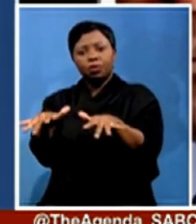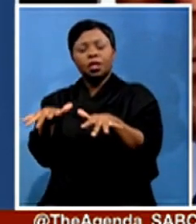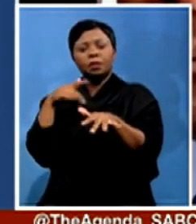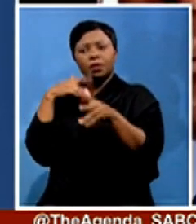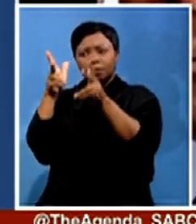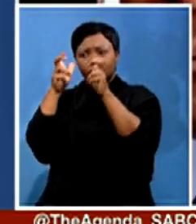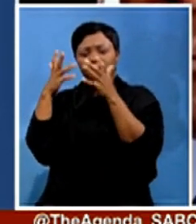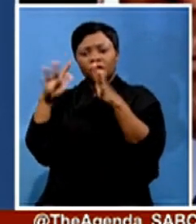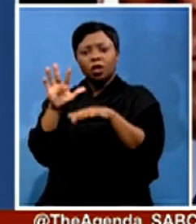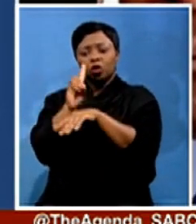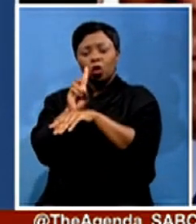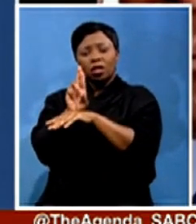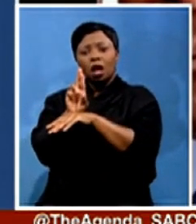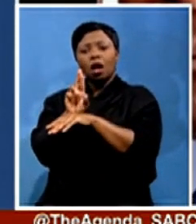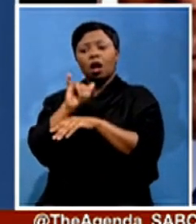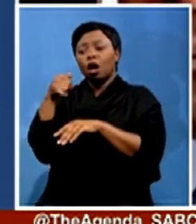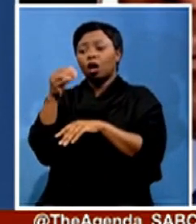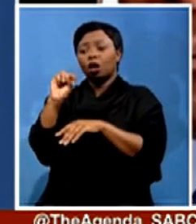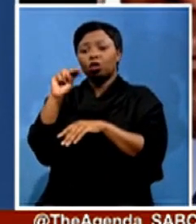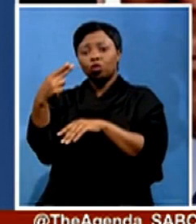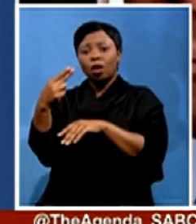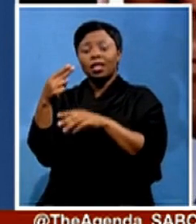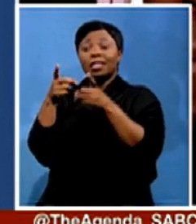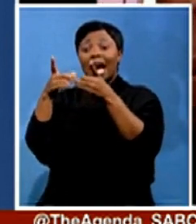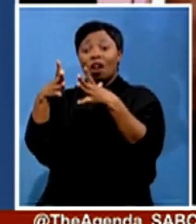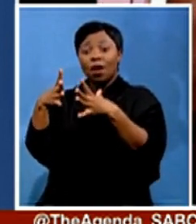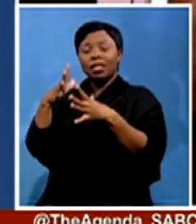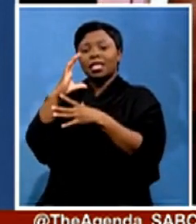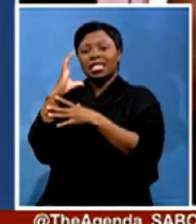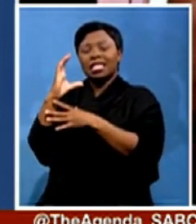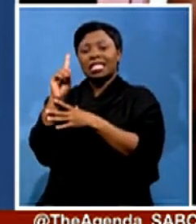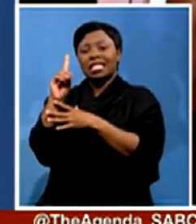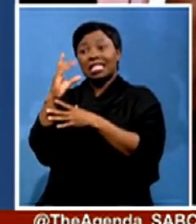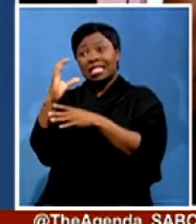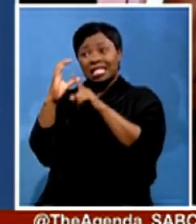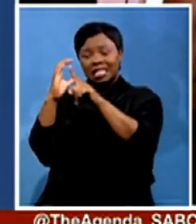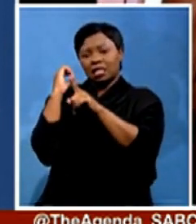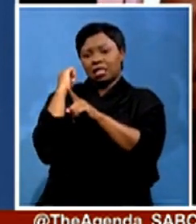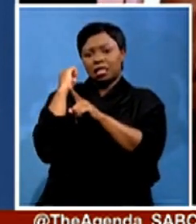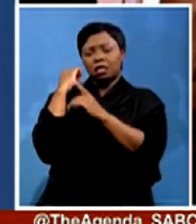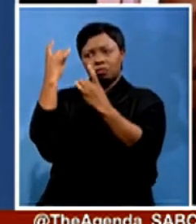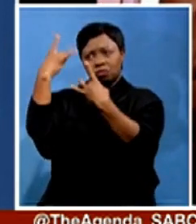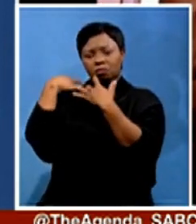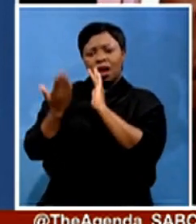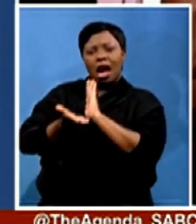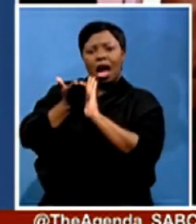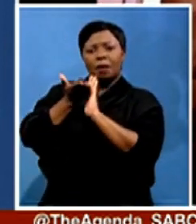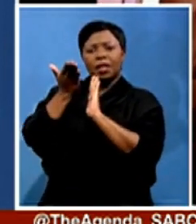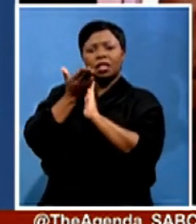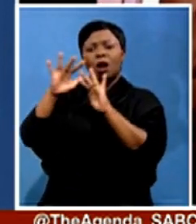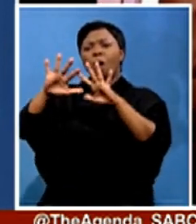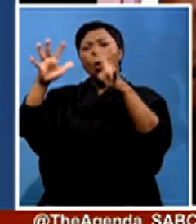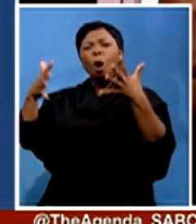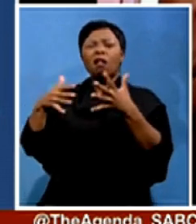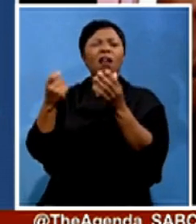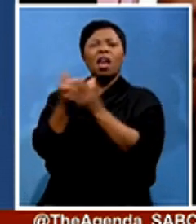director at Africa CDC, yesterday, giving us an update with regards to what's happening on the continent. And he was saying, in terms of